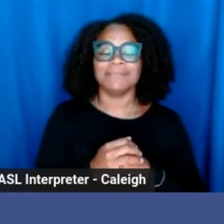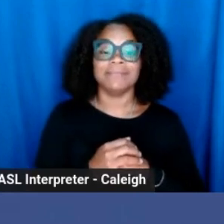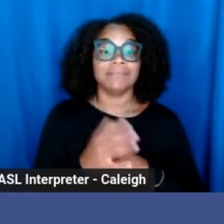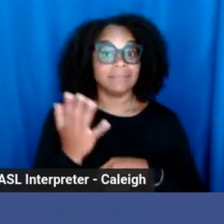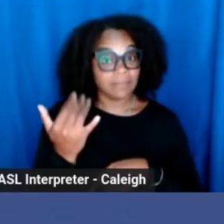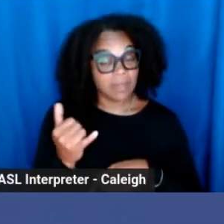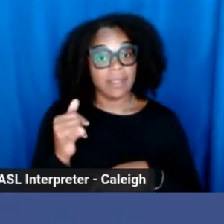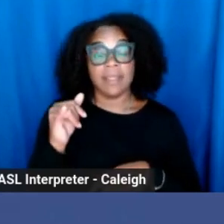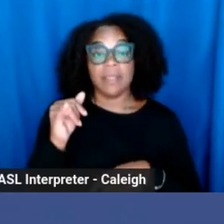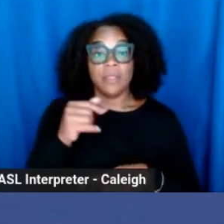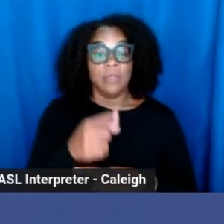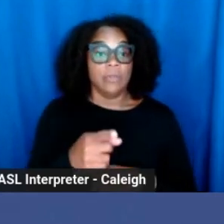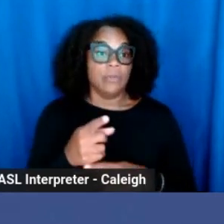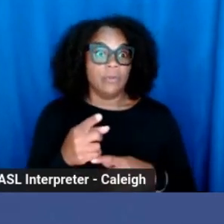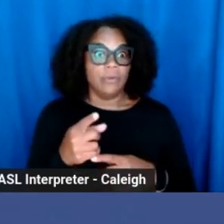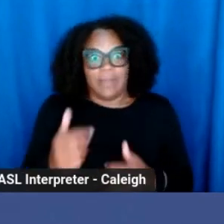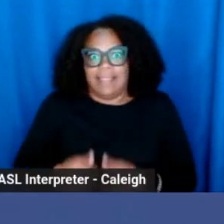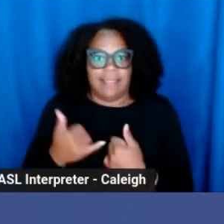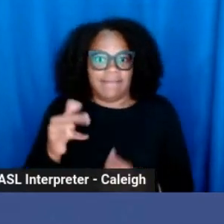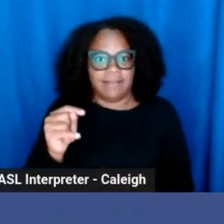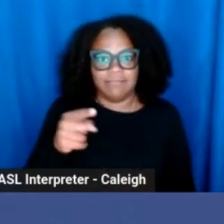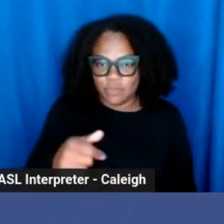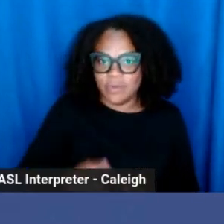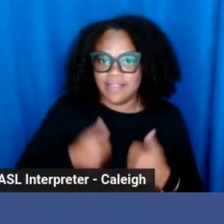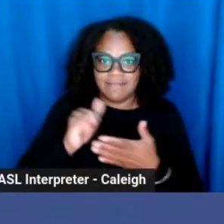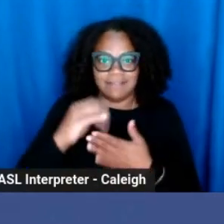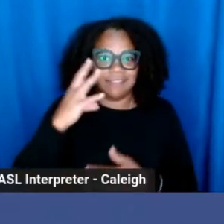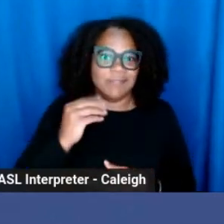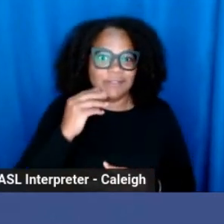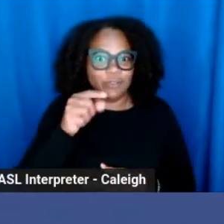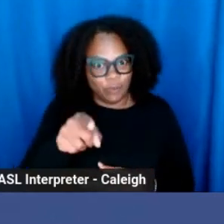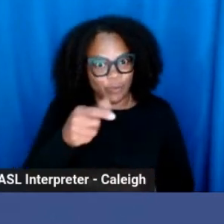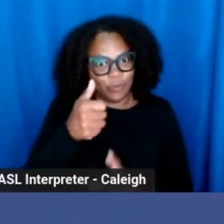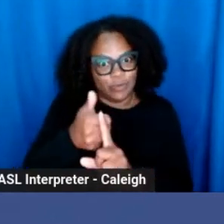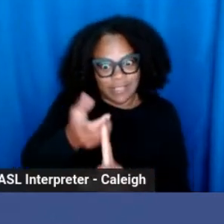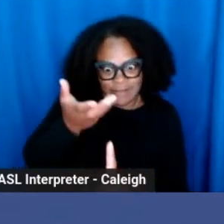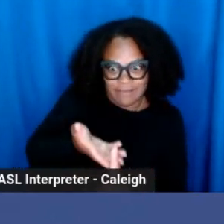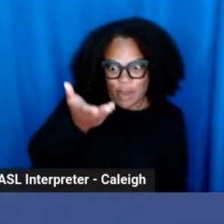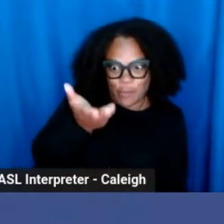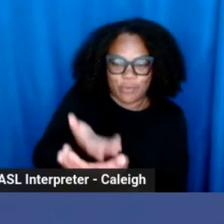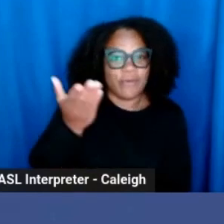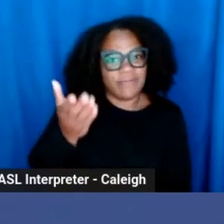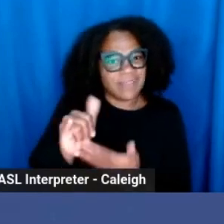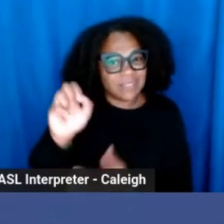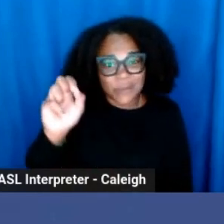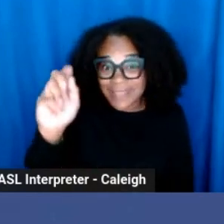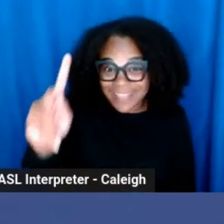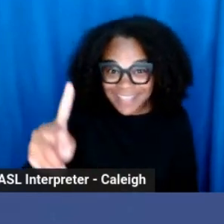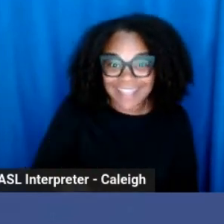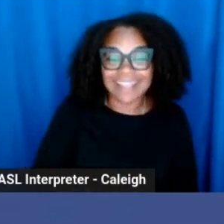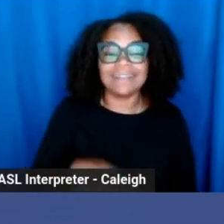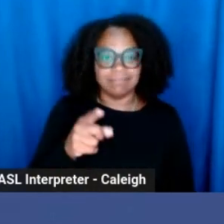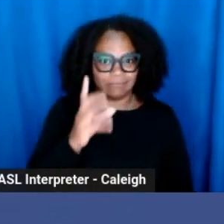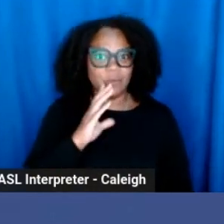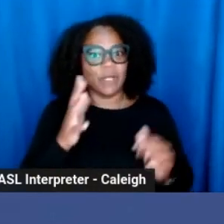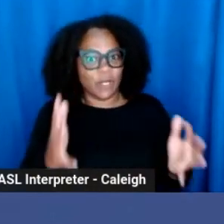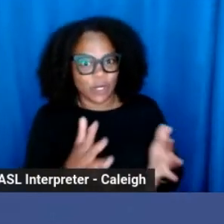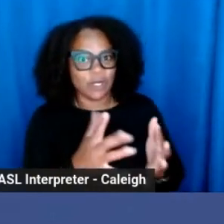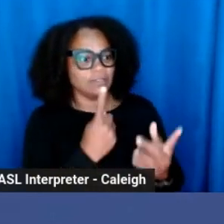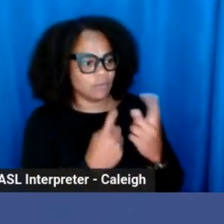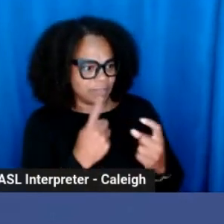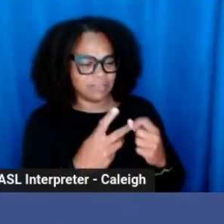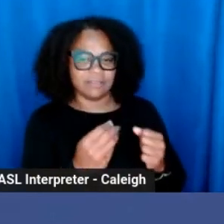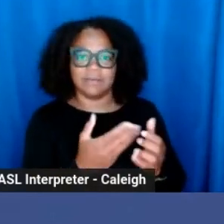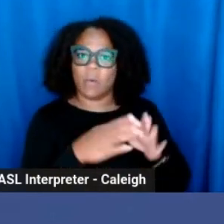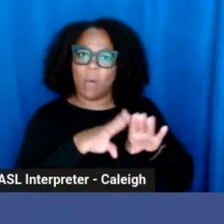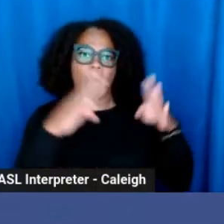you're living it. You are living proof that it's okay. You're going to encourage questions and open dialogue. As I